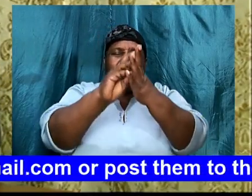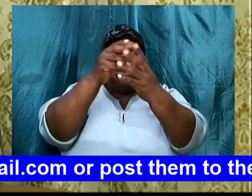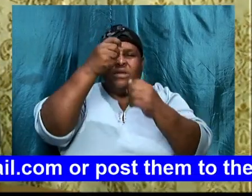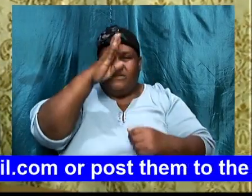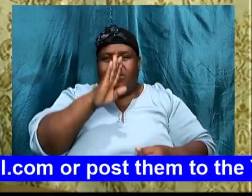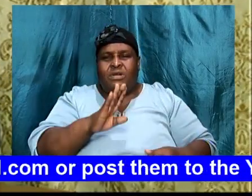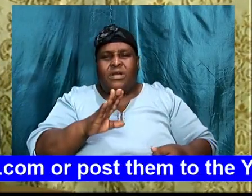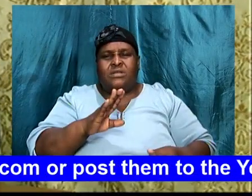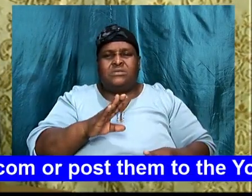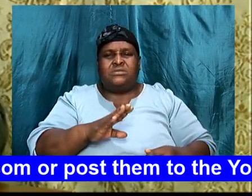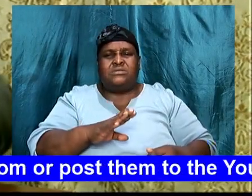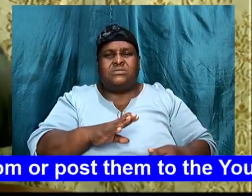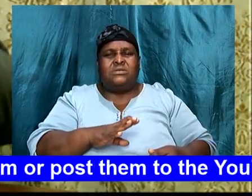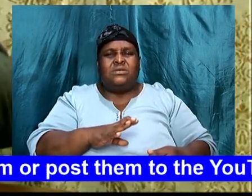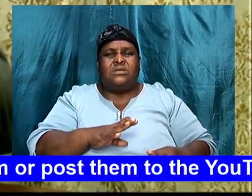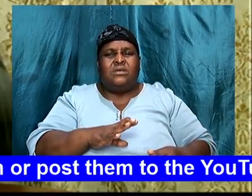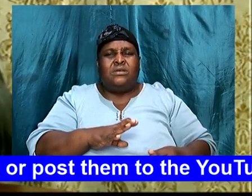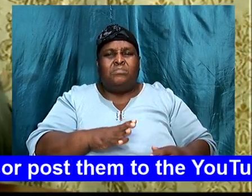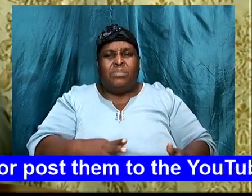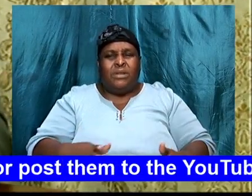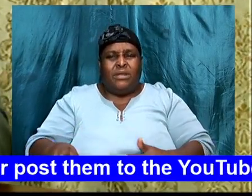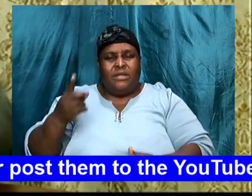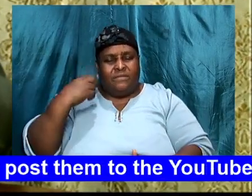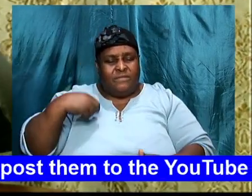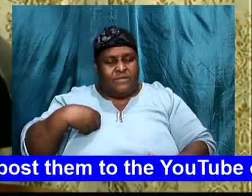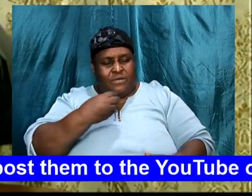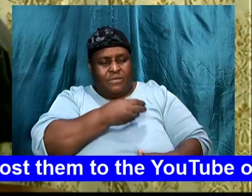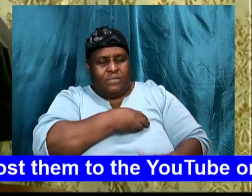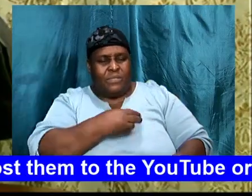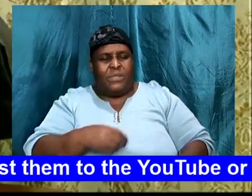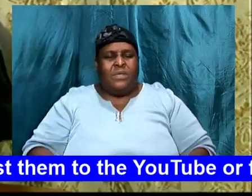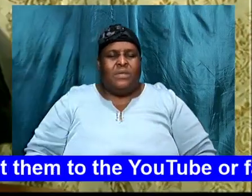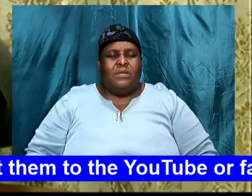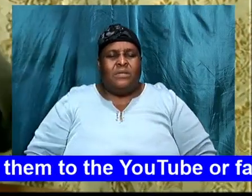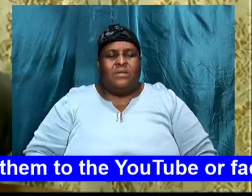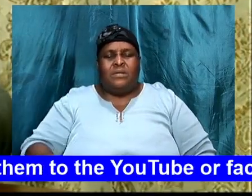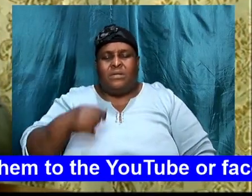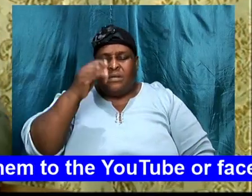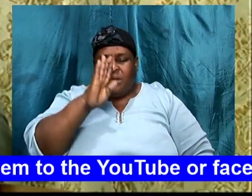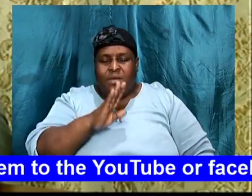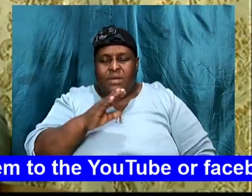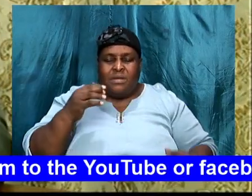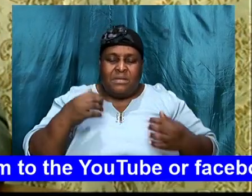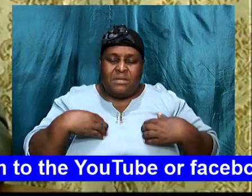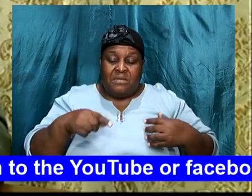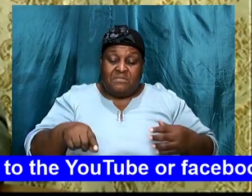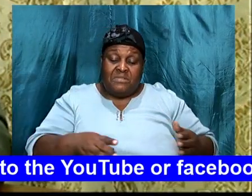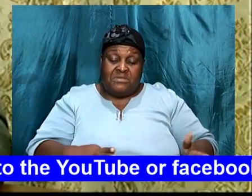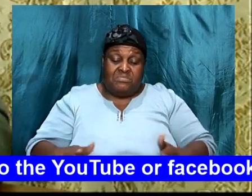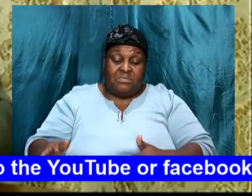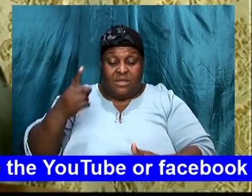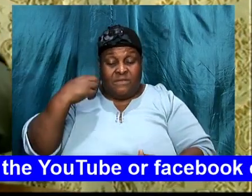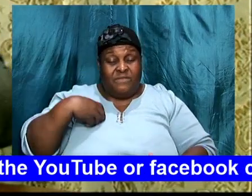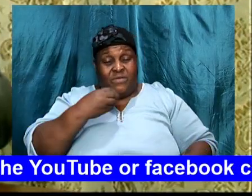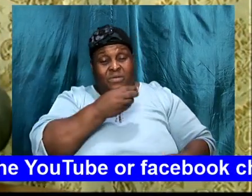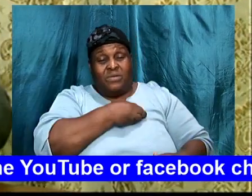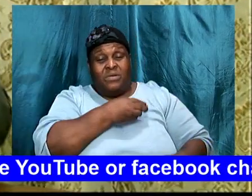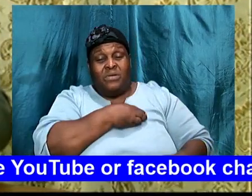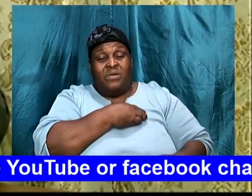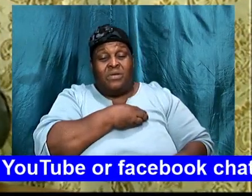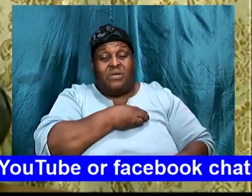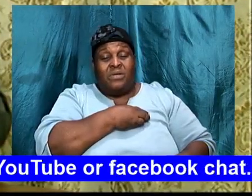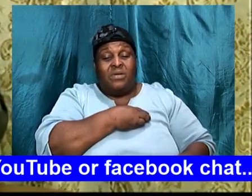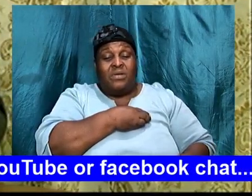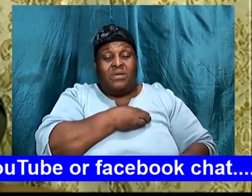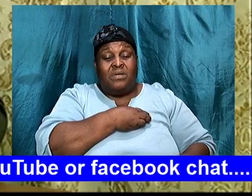a little bit, about it, that irrespective, of what we do, God has, this plan, for us, and it is the key,